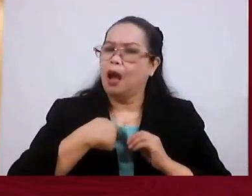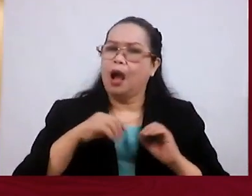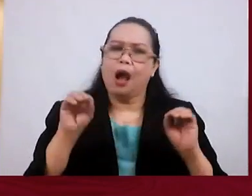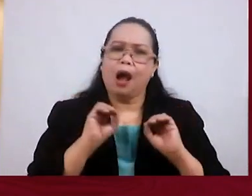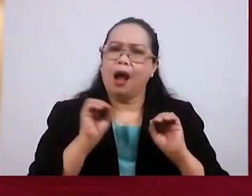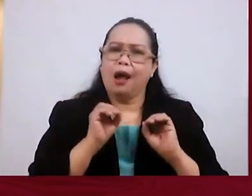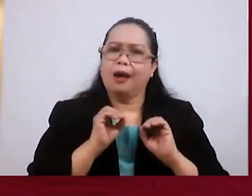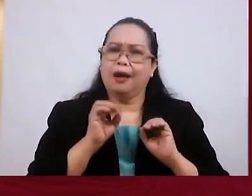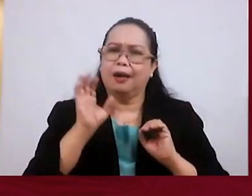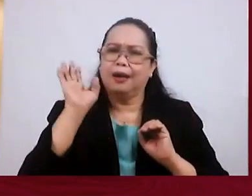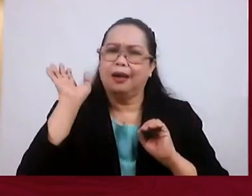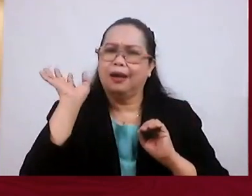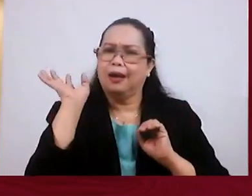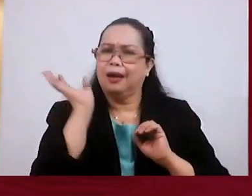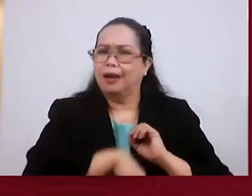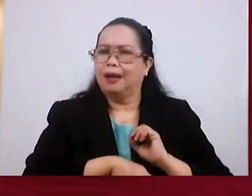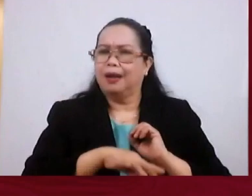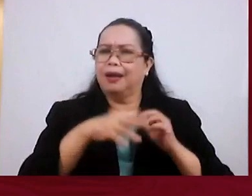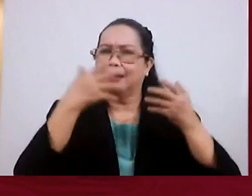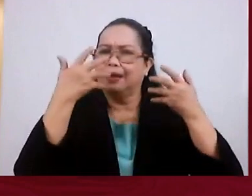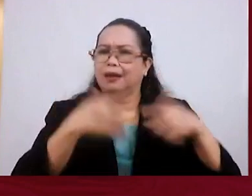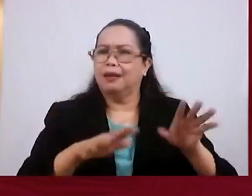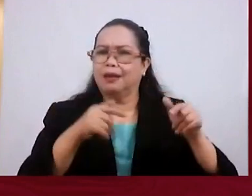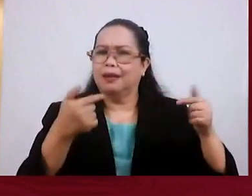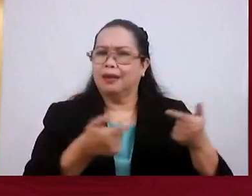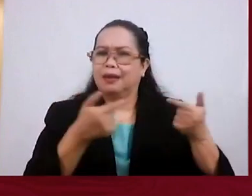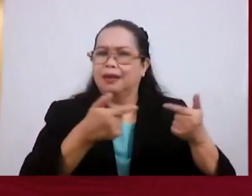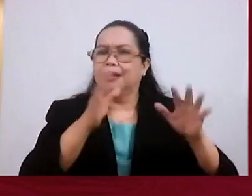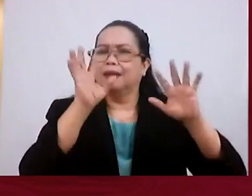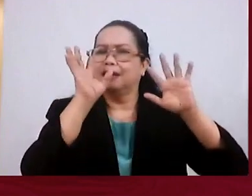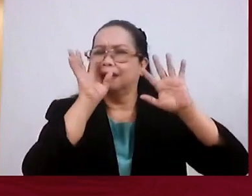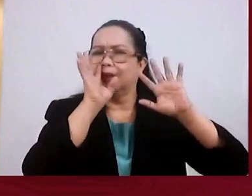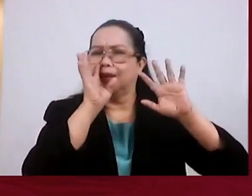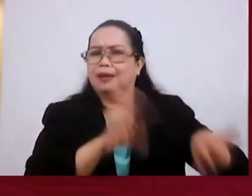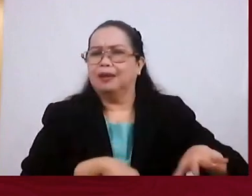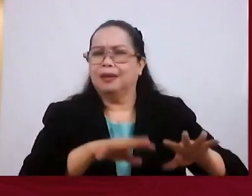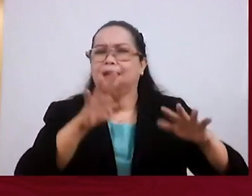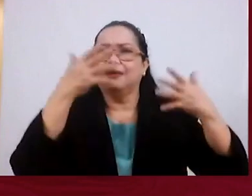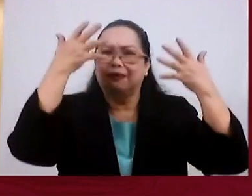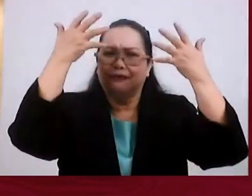nothing to do with this anymore. I'm done with this. I'm over this. I'm through.